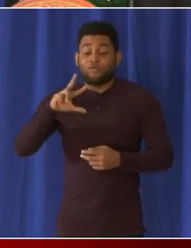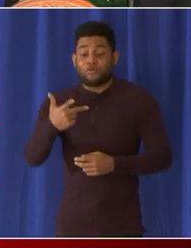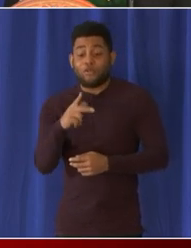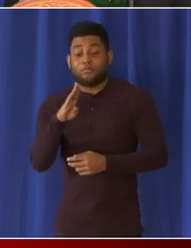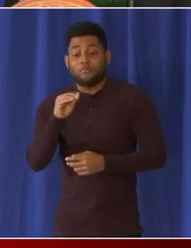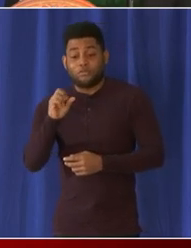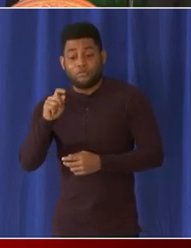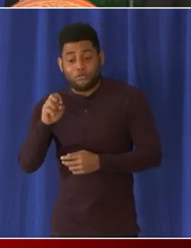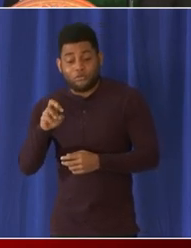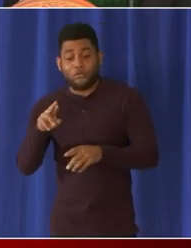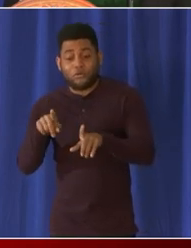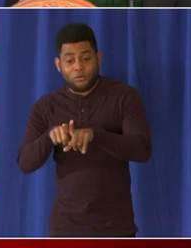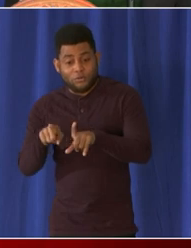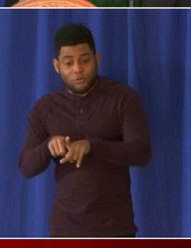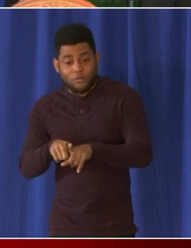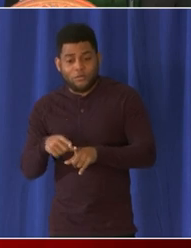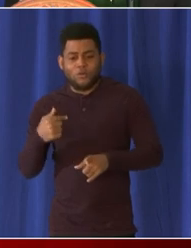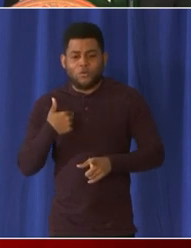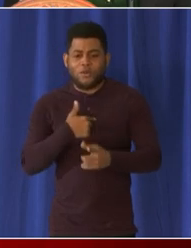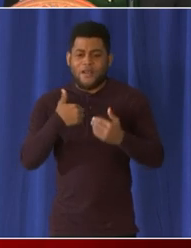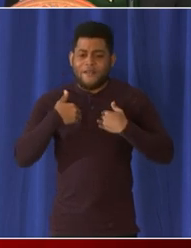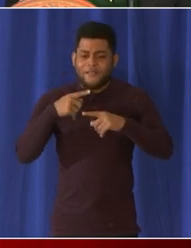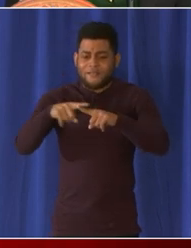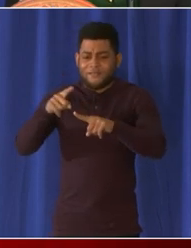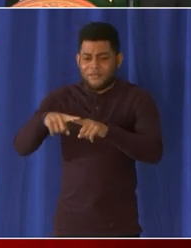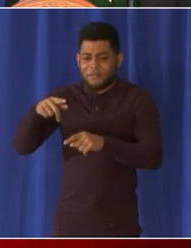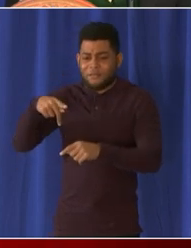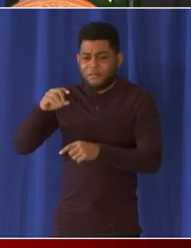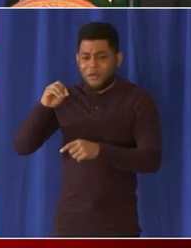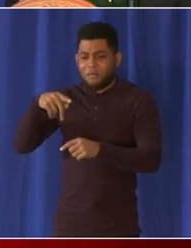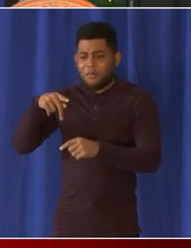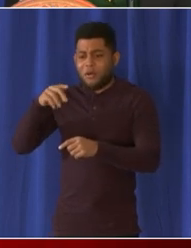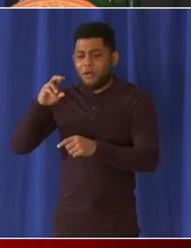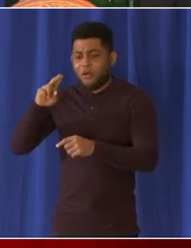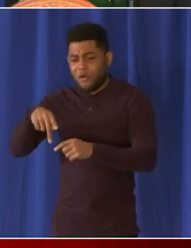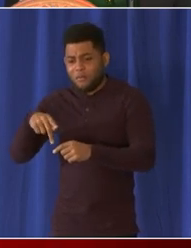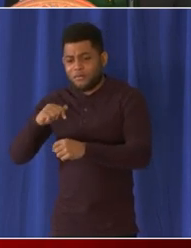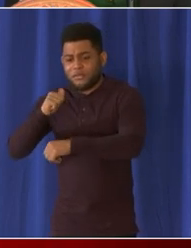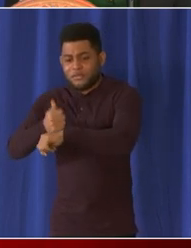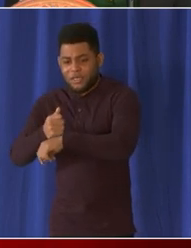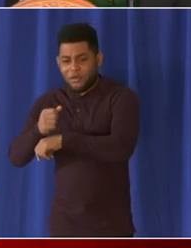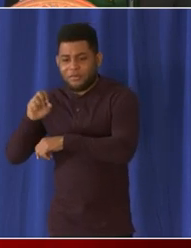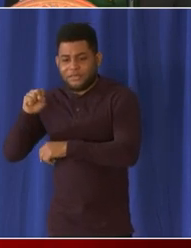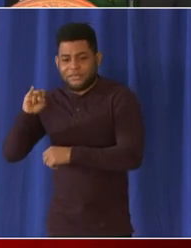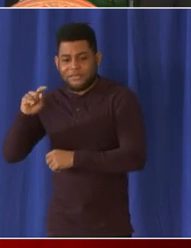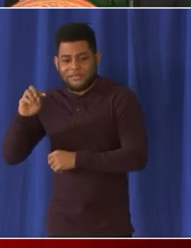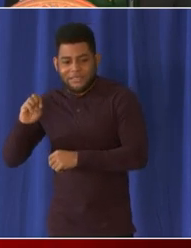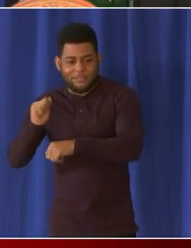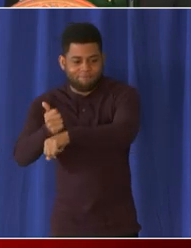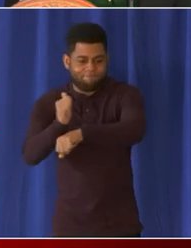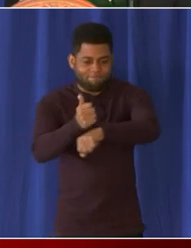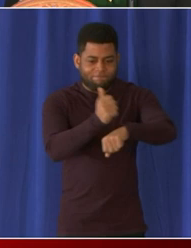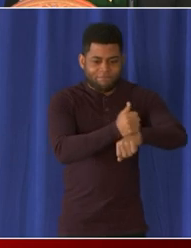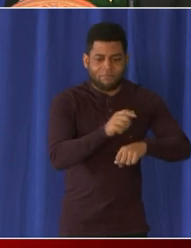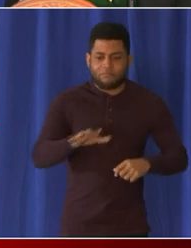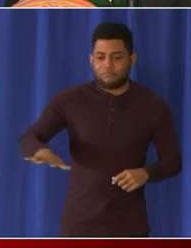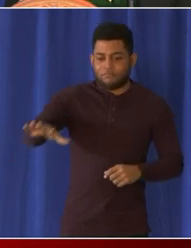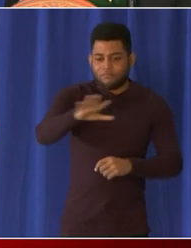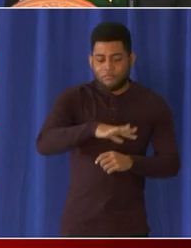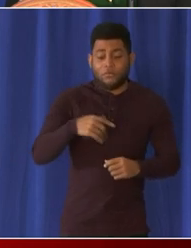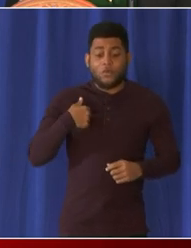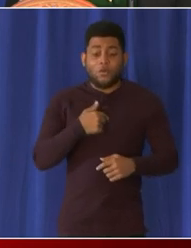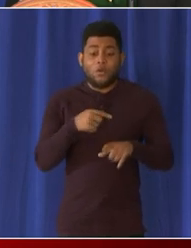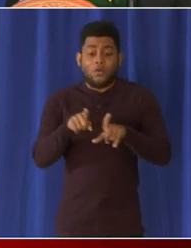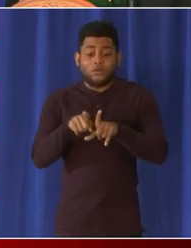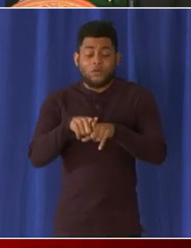have pop-up sites that the district supports there are also ways for you to get vaccinated at home for your entire